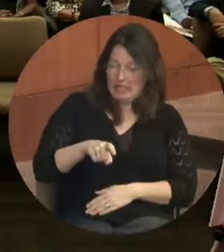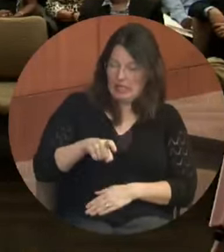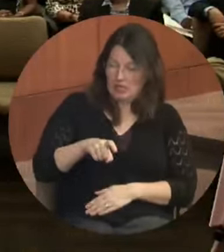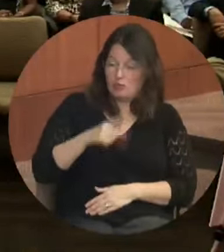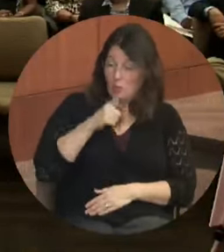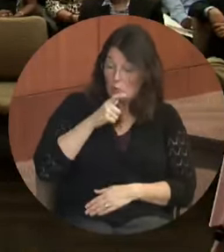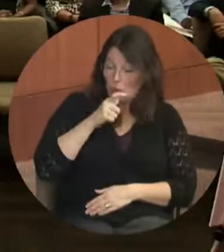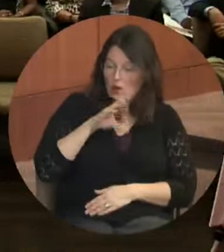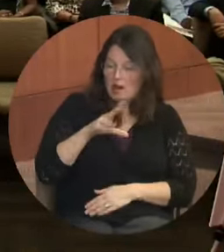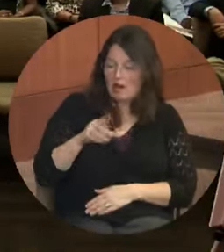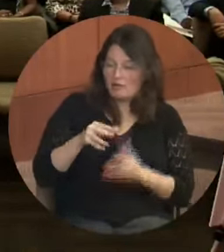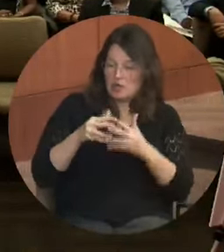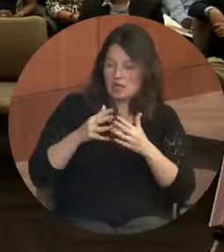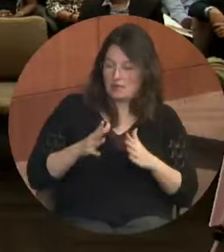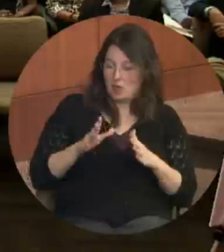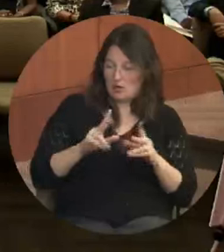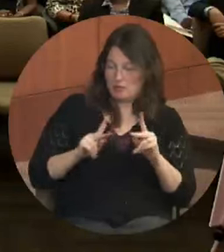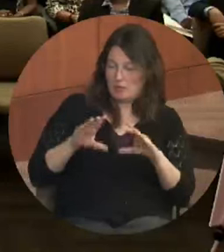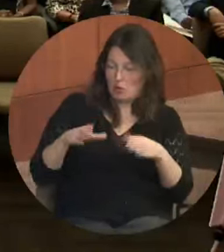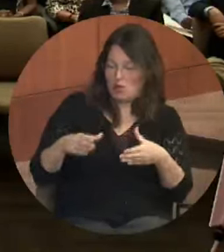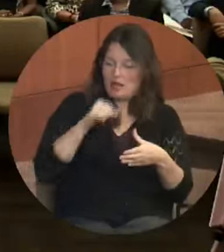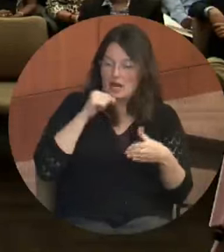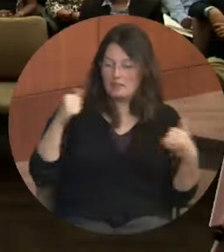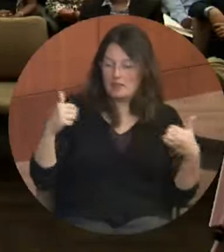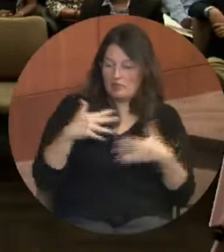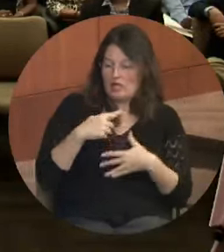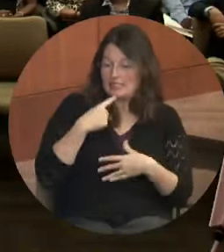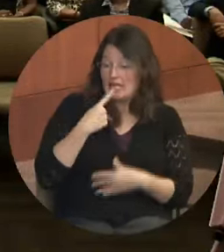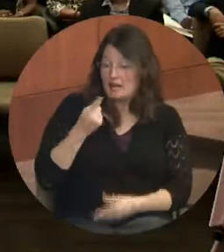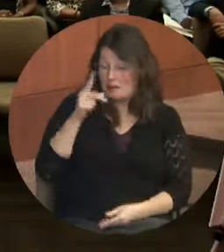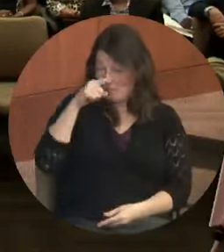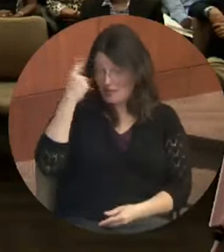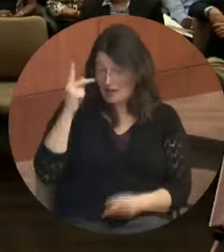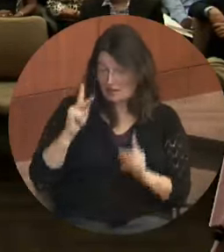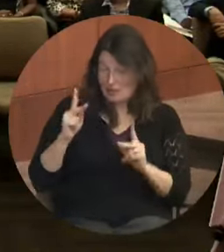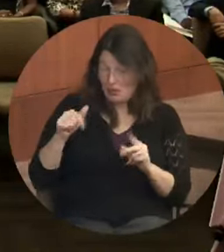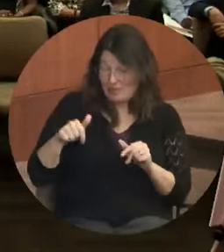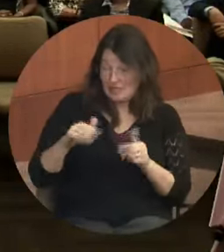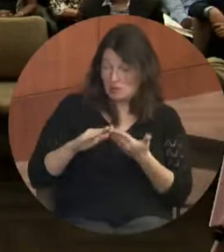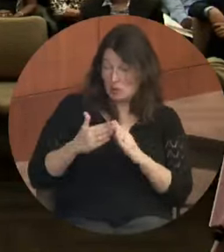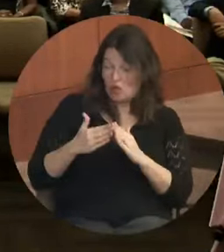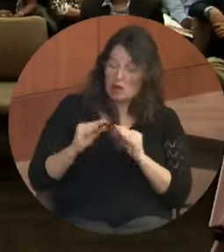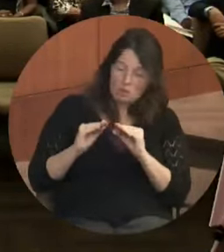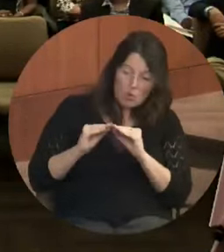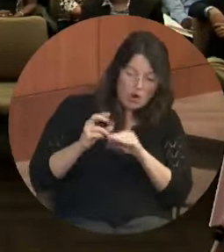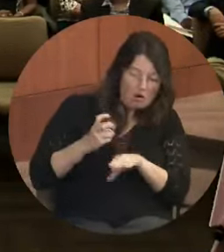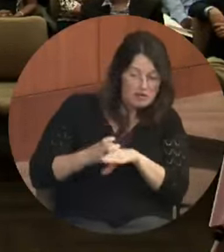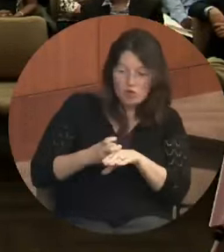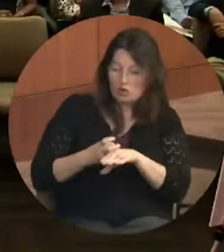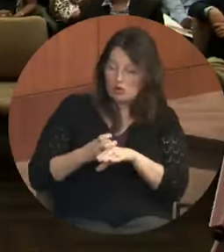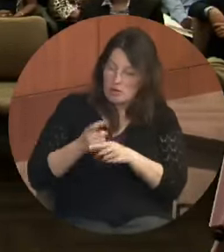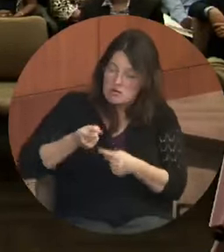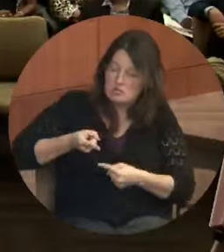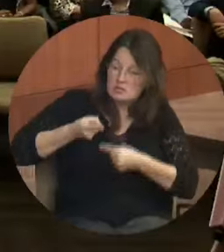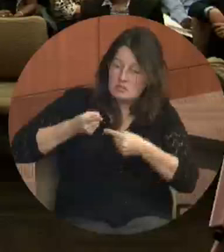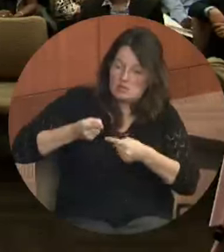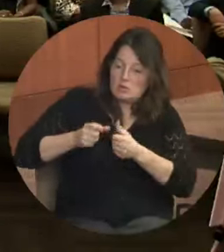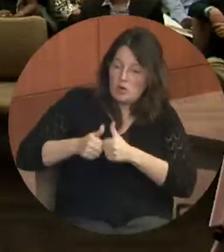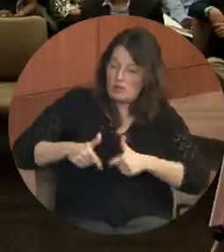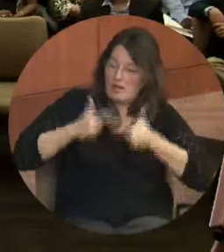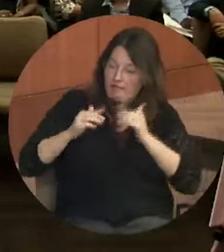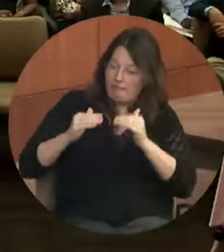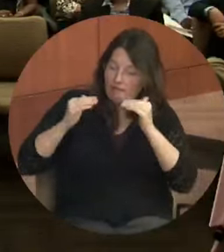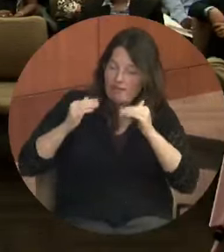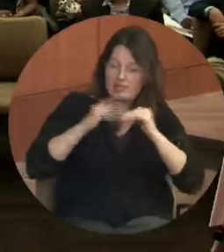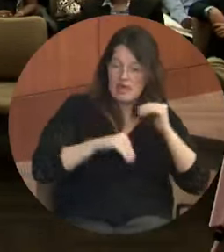being afraid to say that black people in this community are having a much harder time with people who are not black